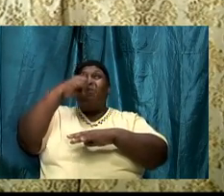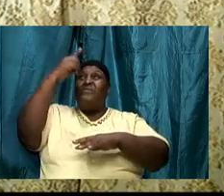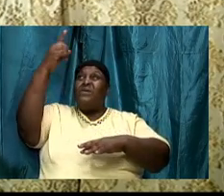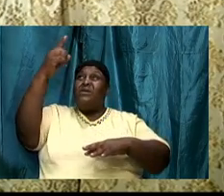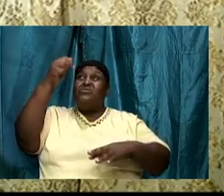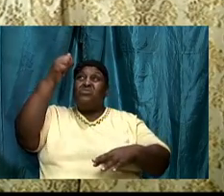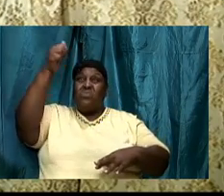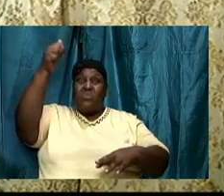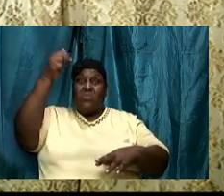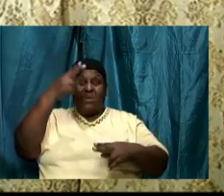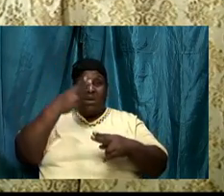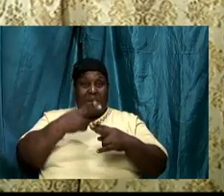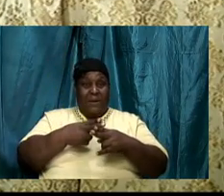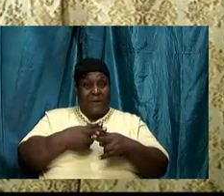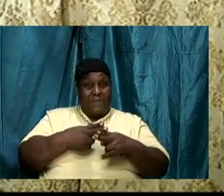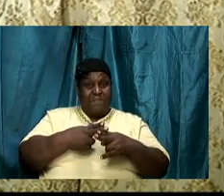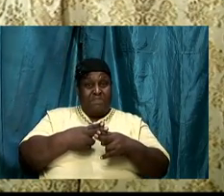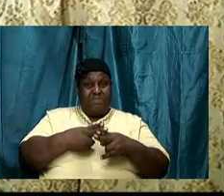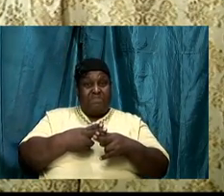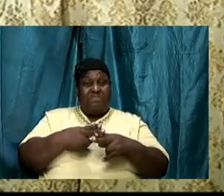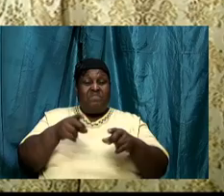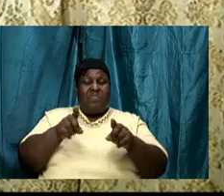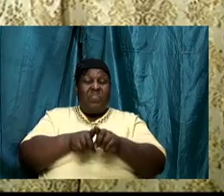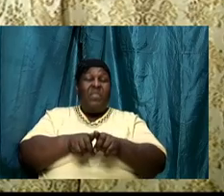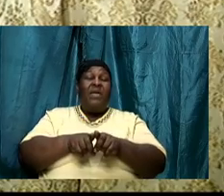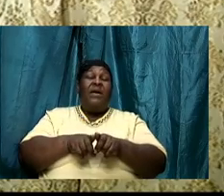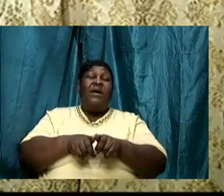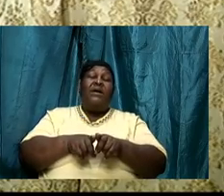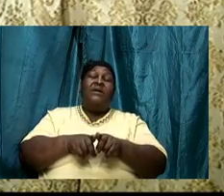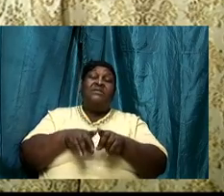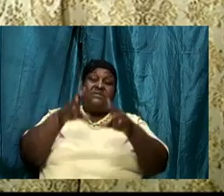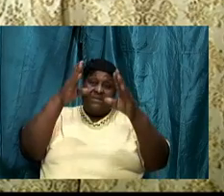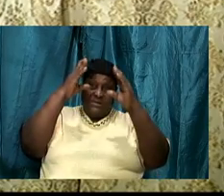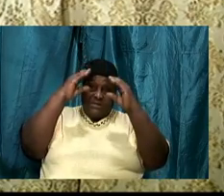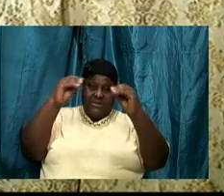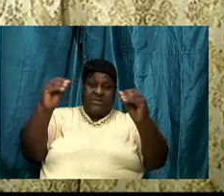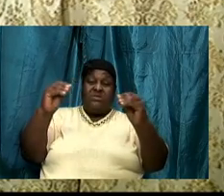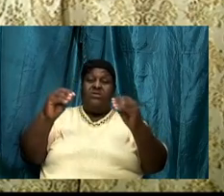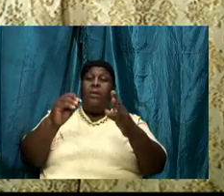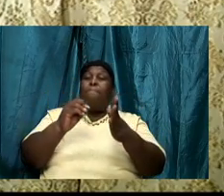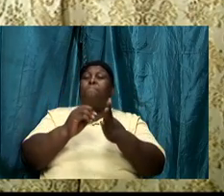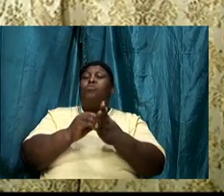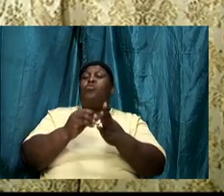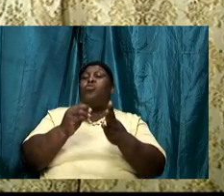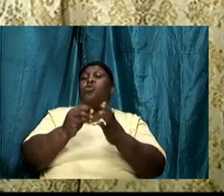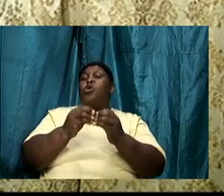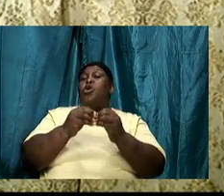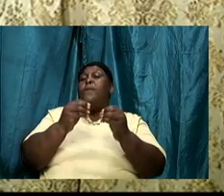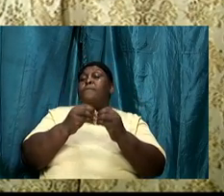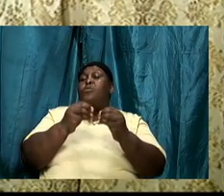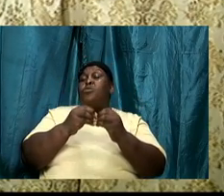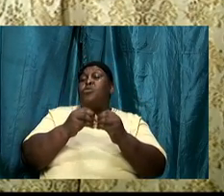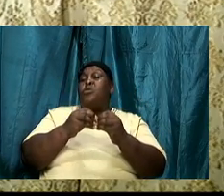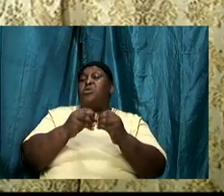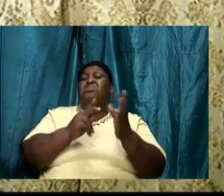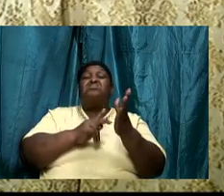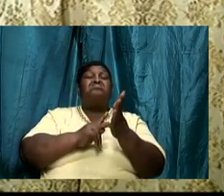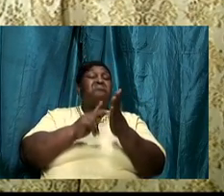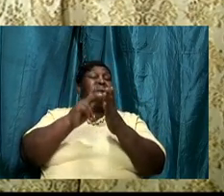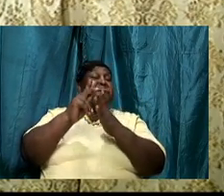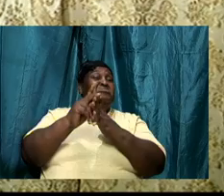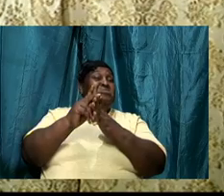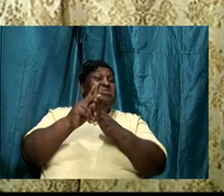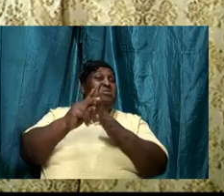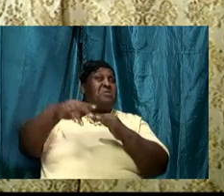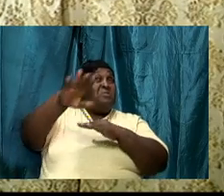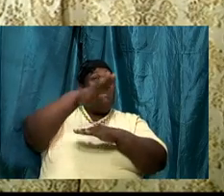And as we went through the presentation over the weeks, it